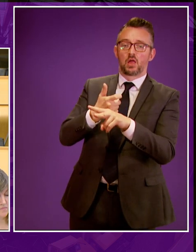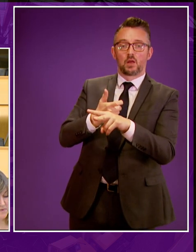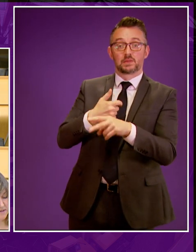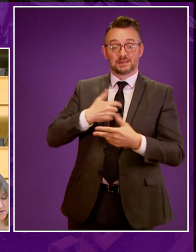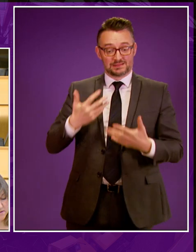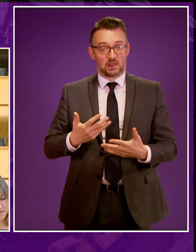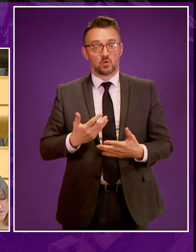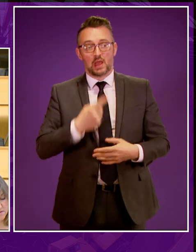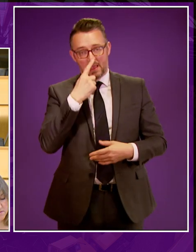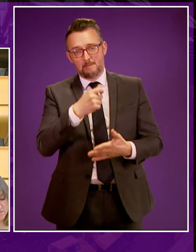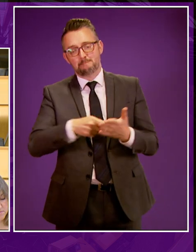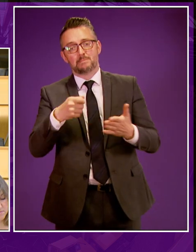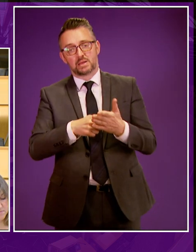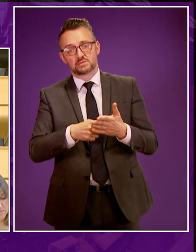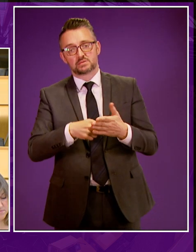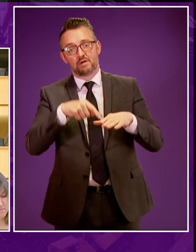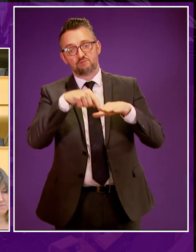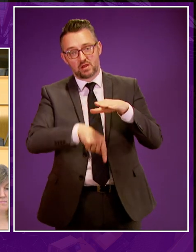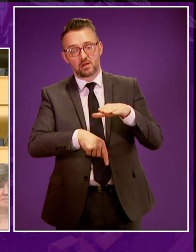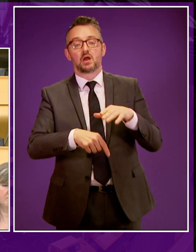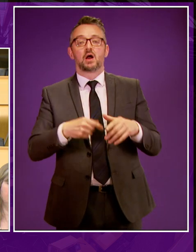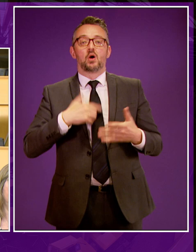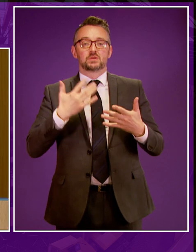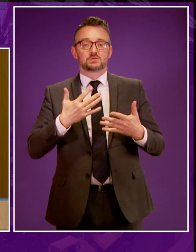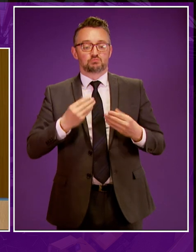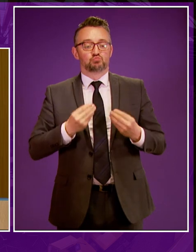moment to ban fracking. And I move the amendment in my name.